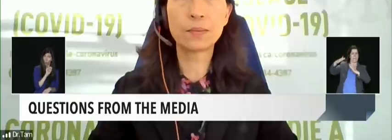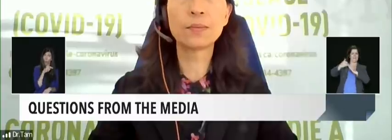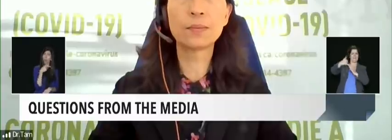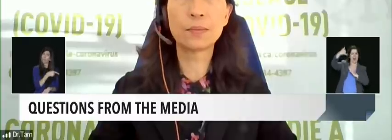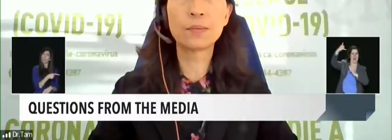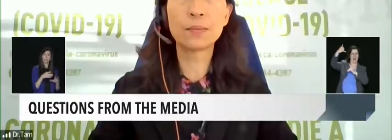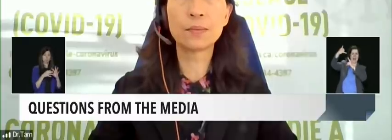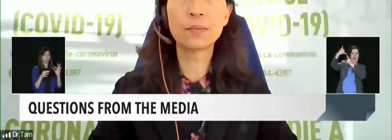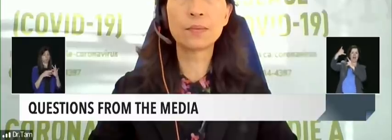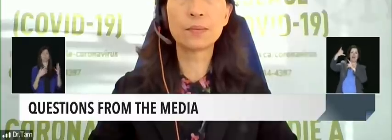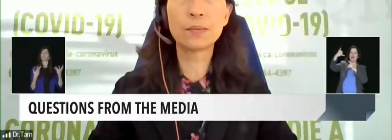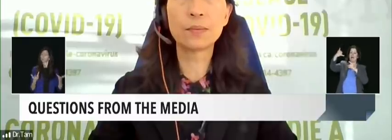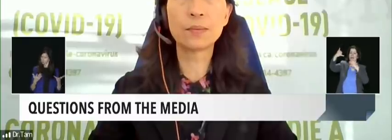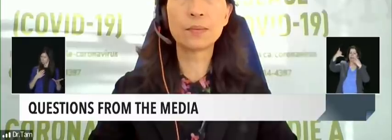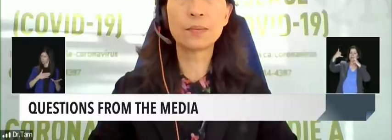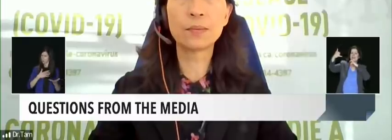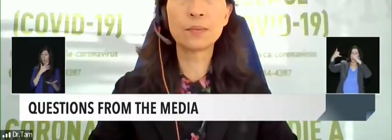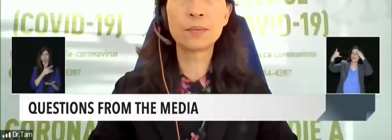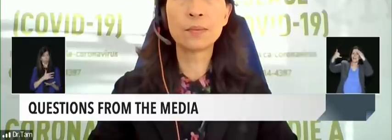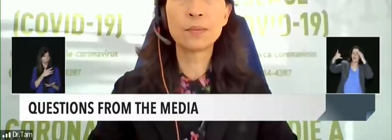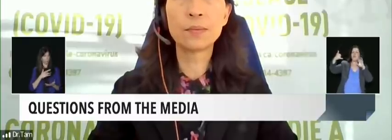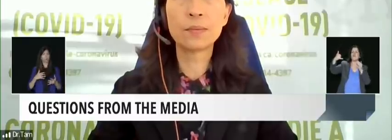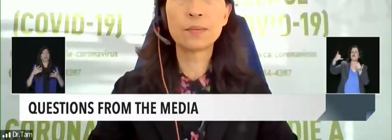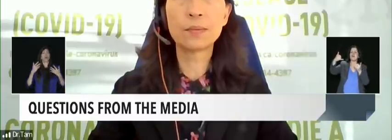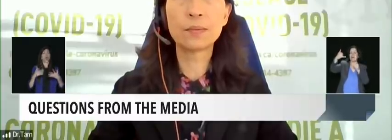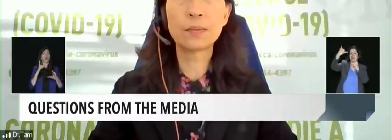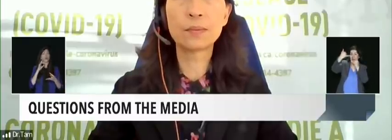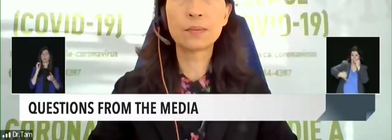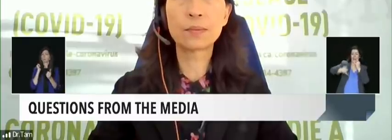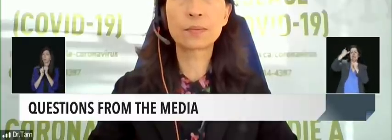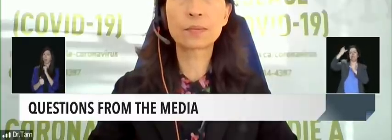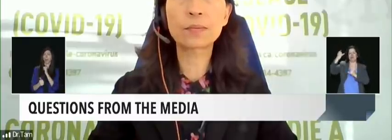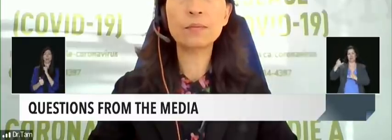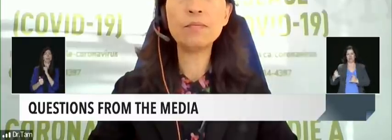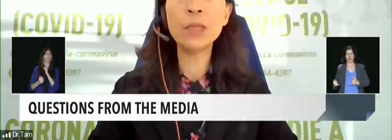Is there any data that you've come across to support that statement?